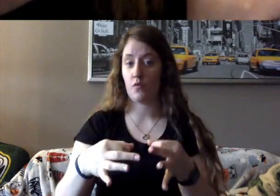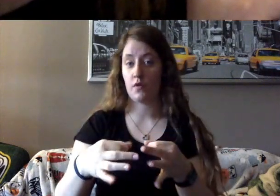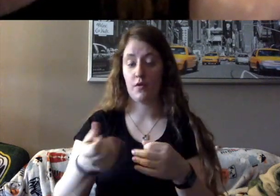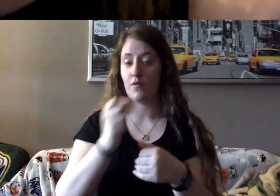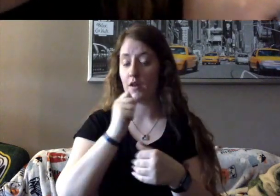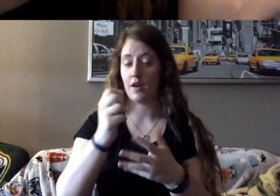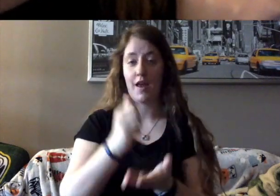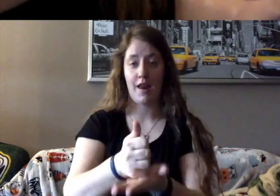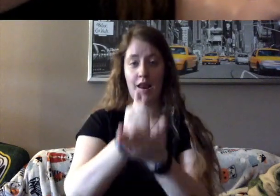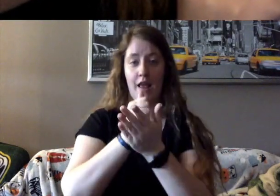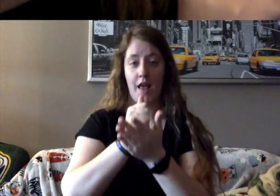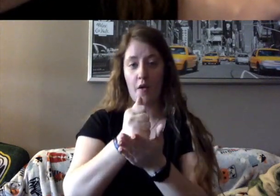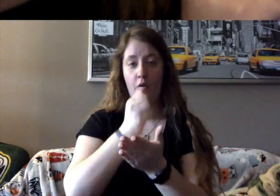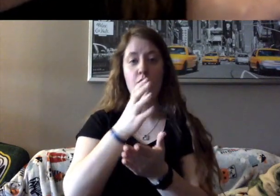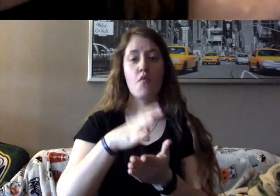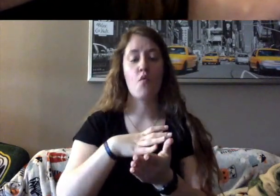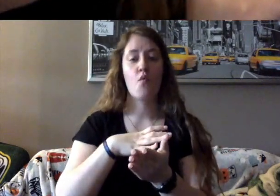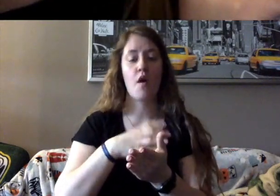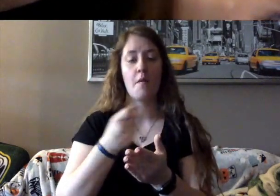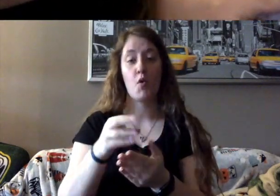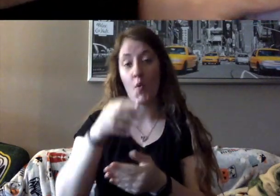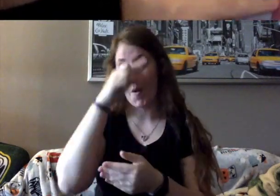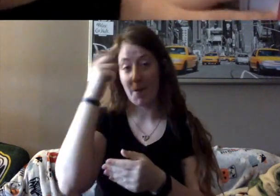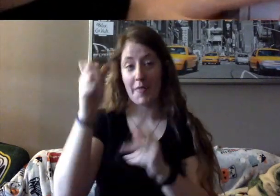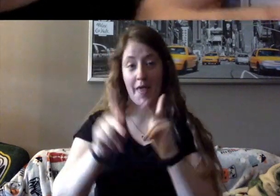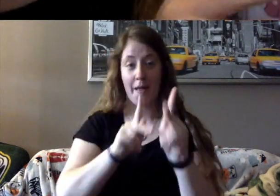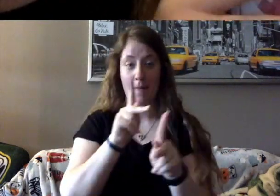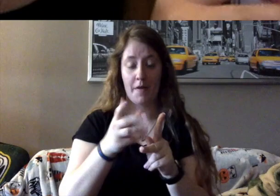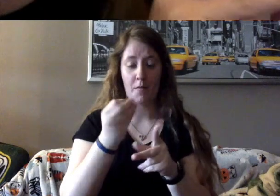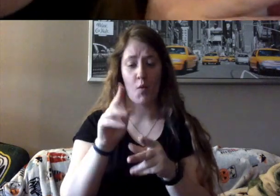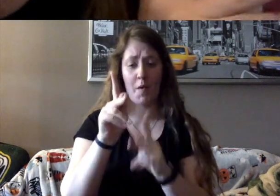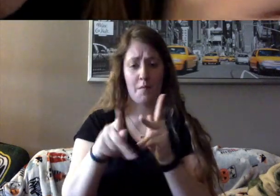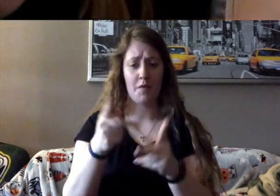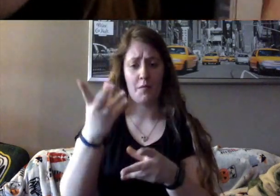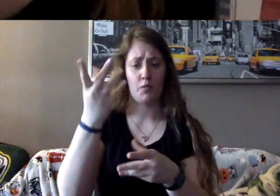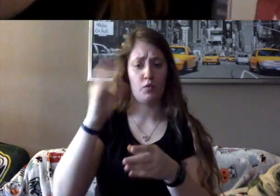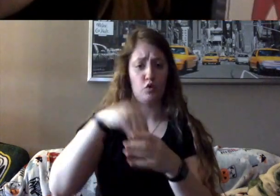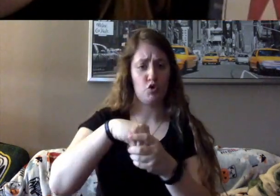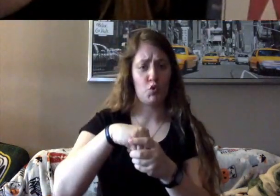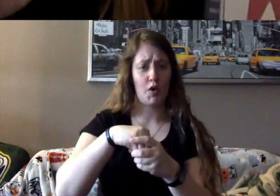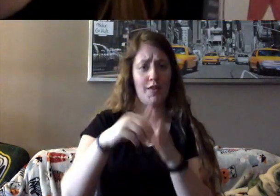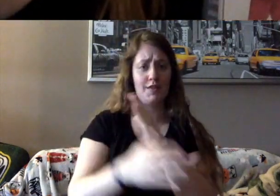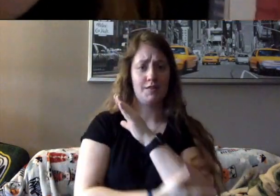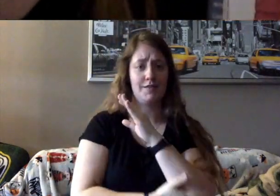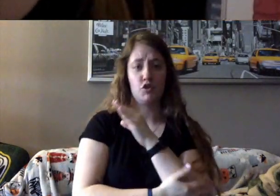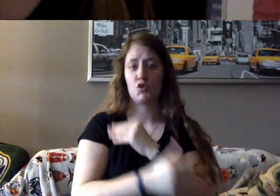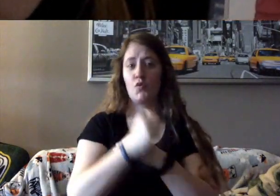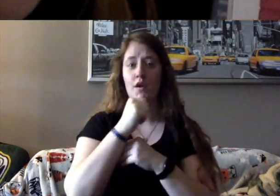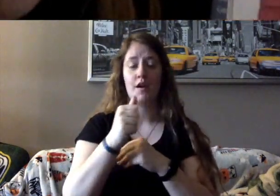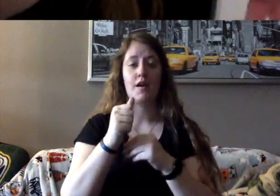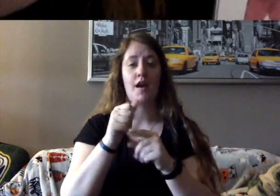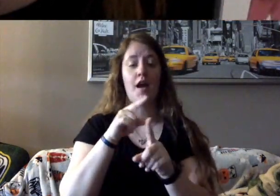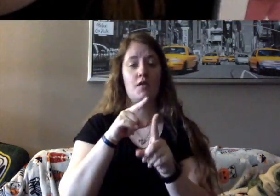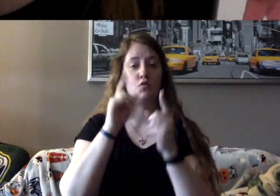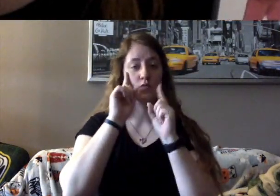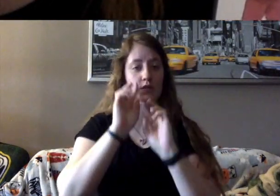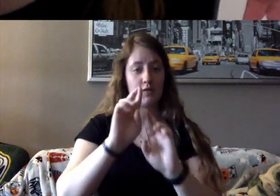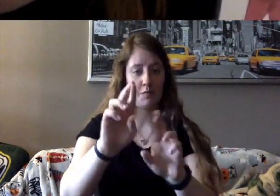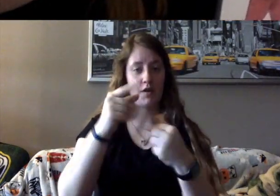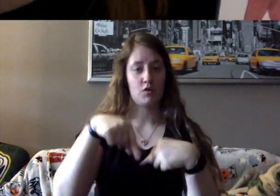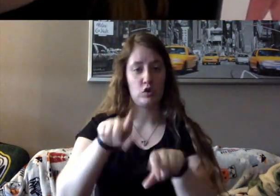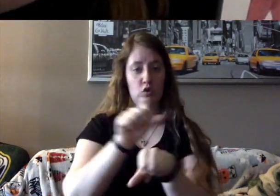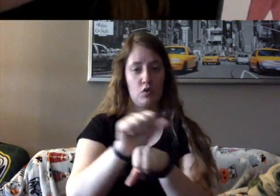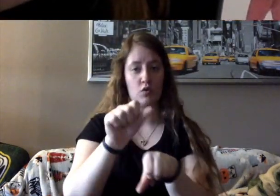African Americans or immigrants who had been treated unfairly at work. I dissent. When the court